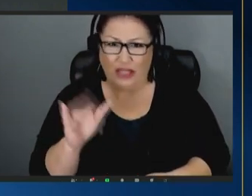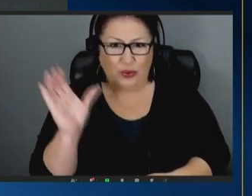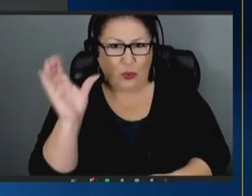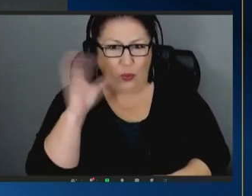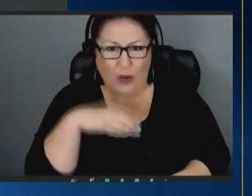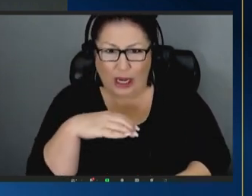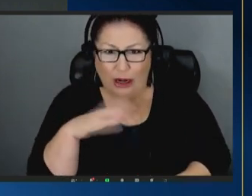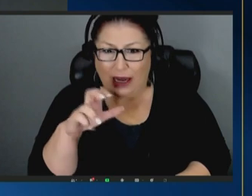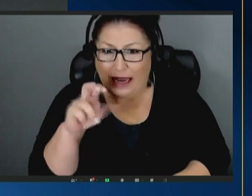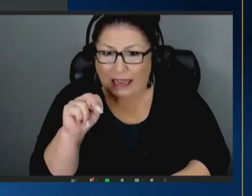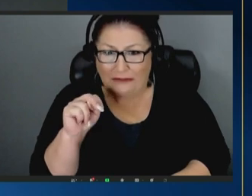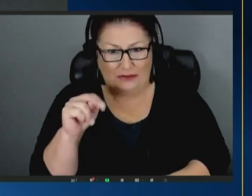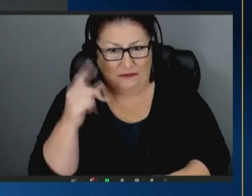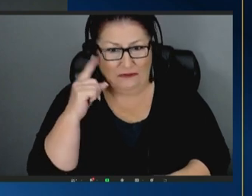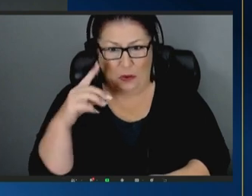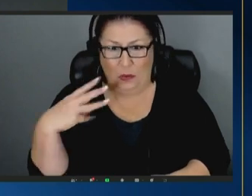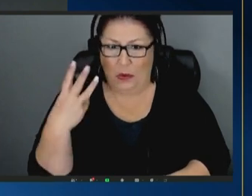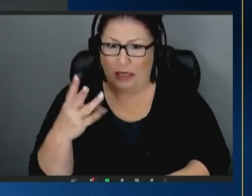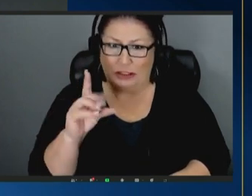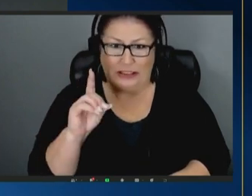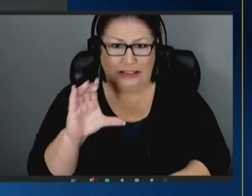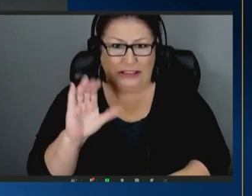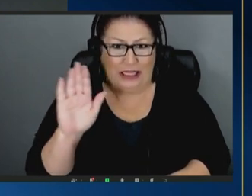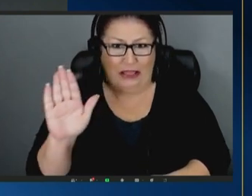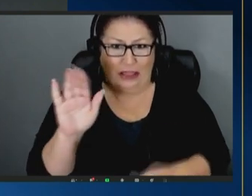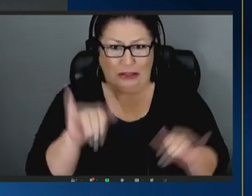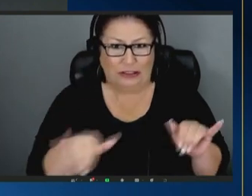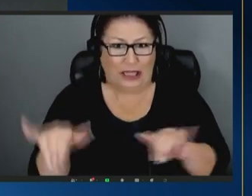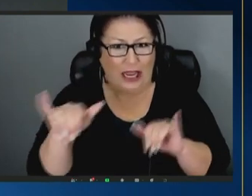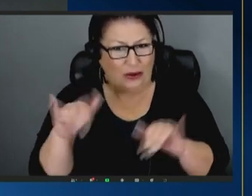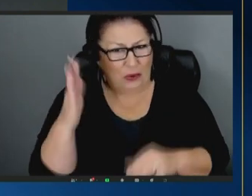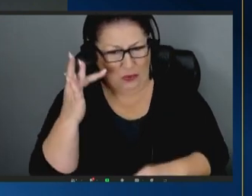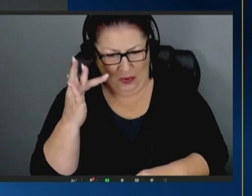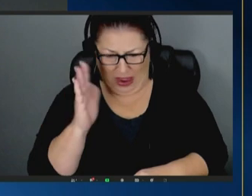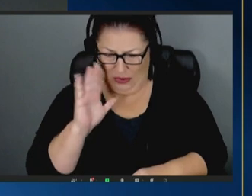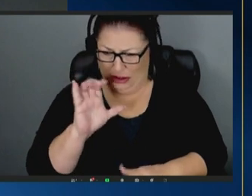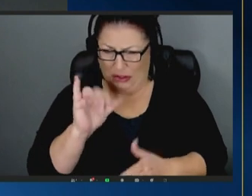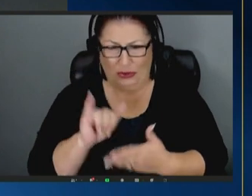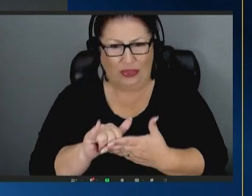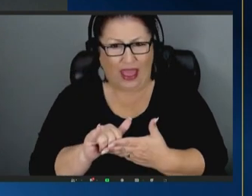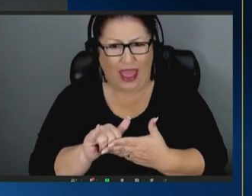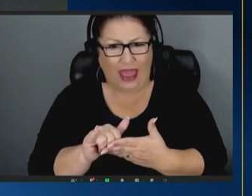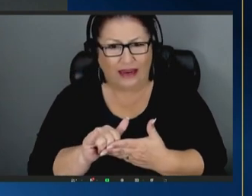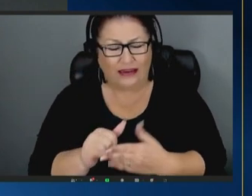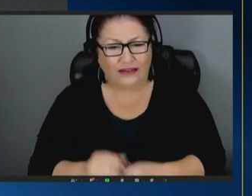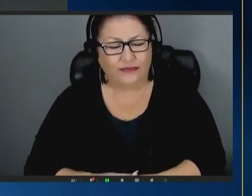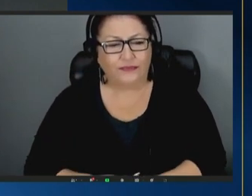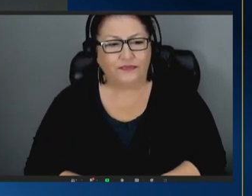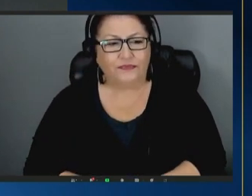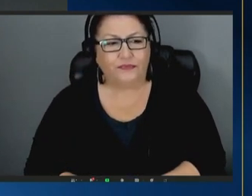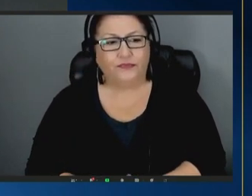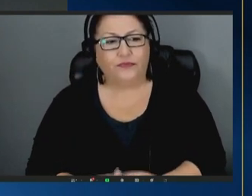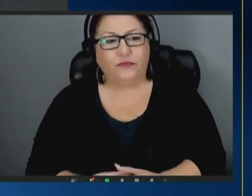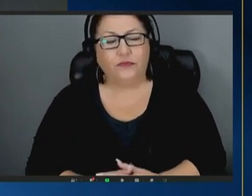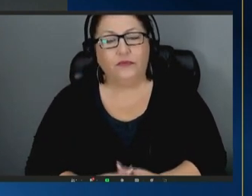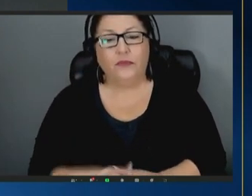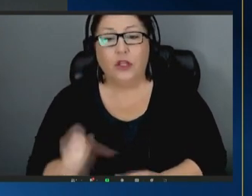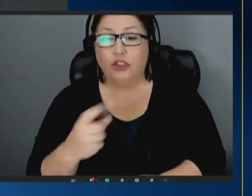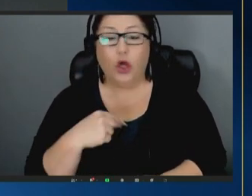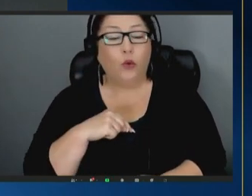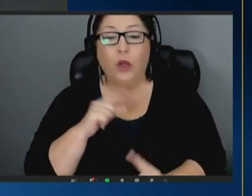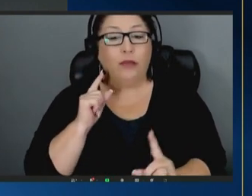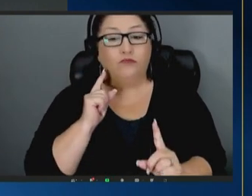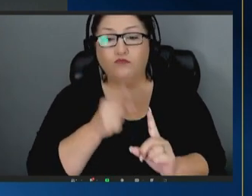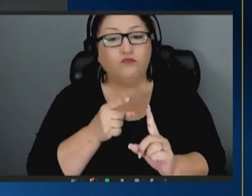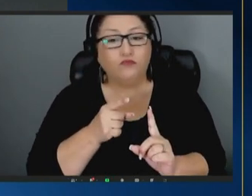washington dc standards why would you do something like that and so we set out really